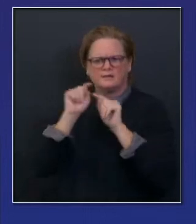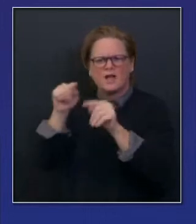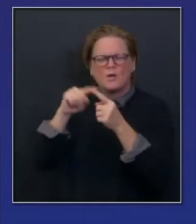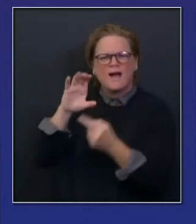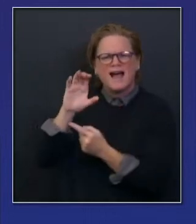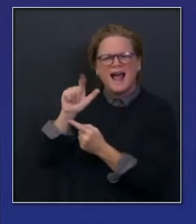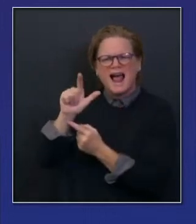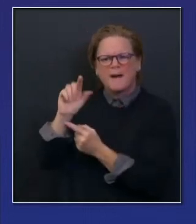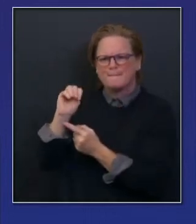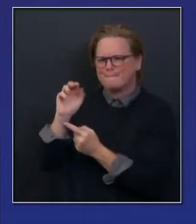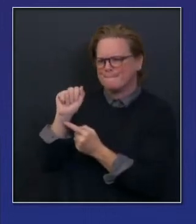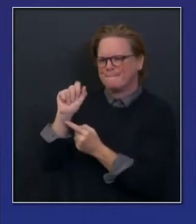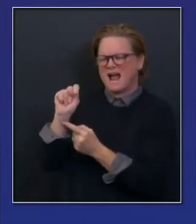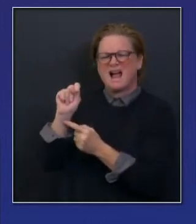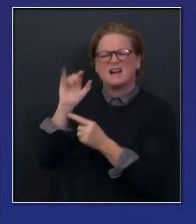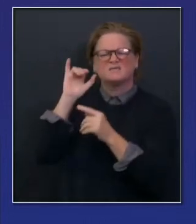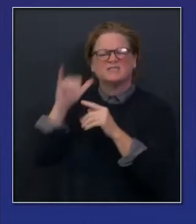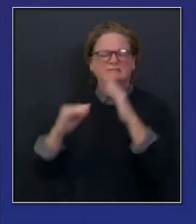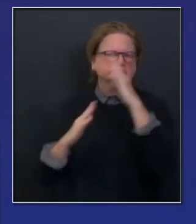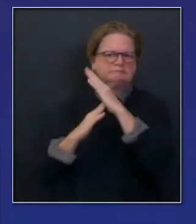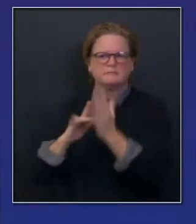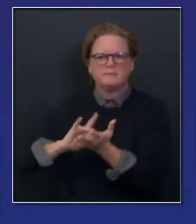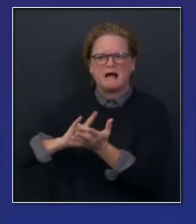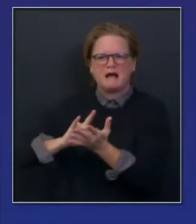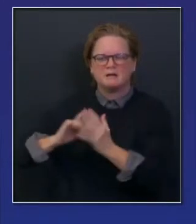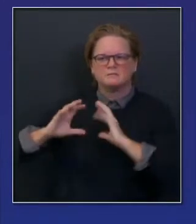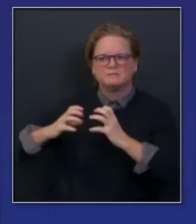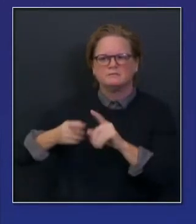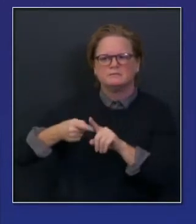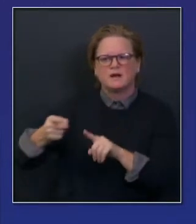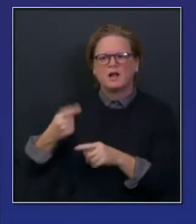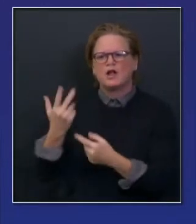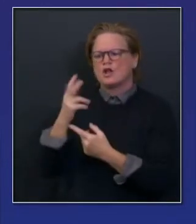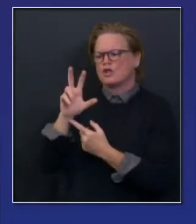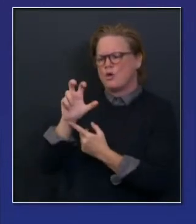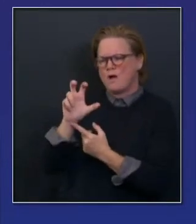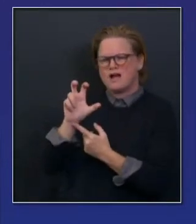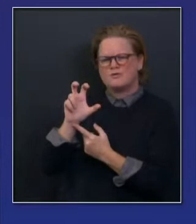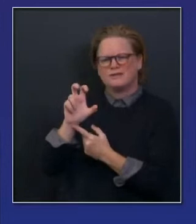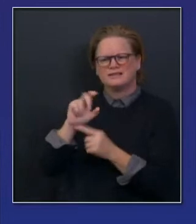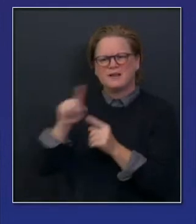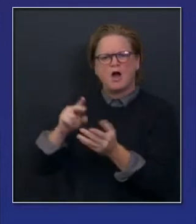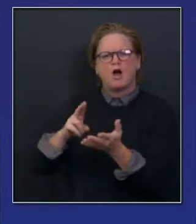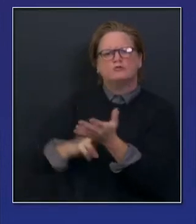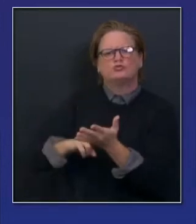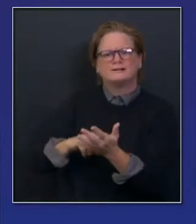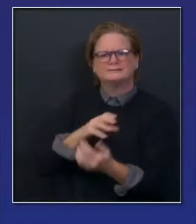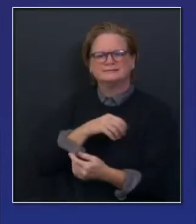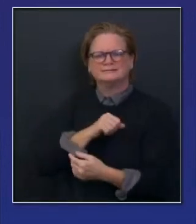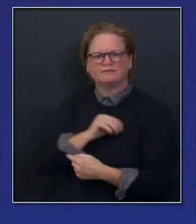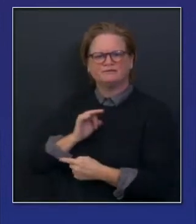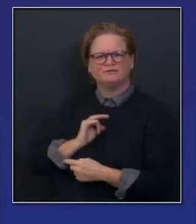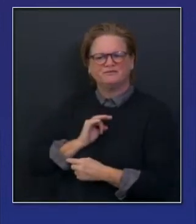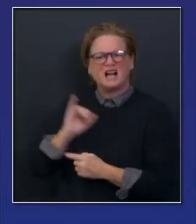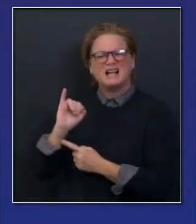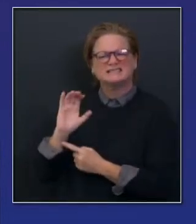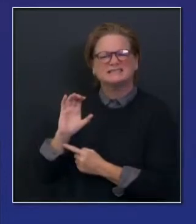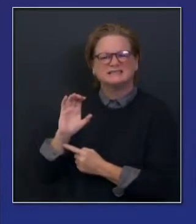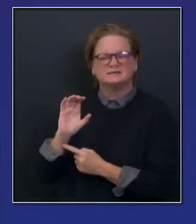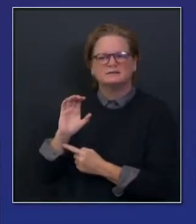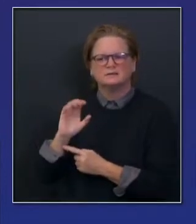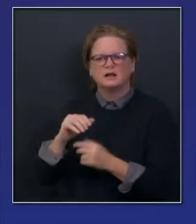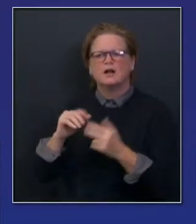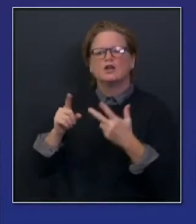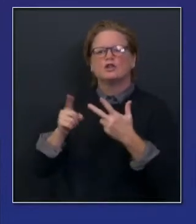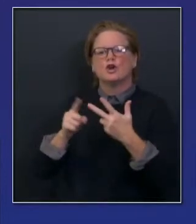I mentioned the contract staff. can see 300 of the 507. CalGuard, someone asked me today, what about the California National